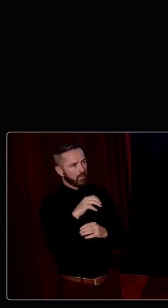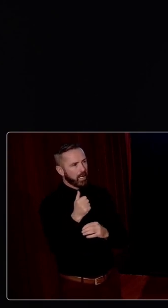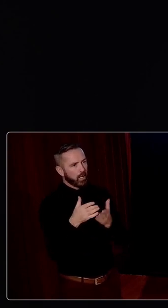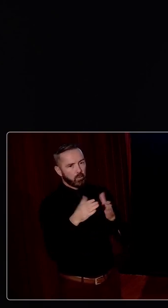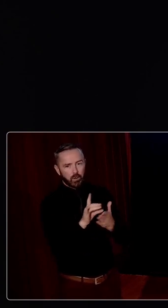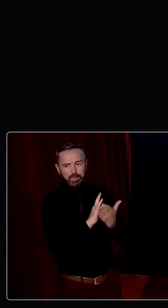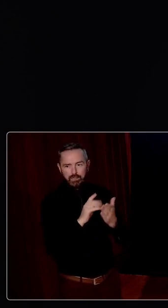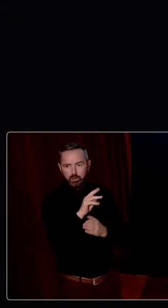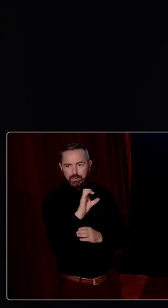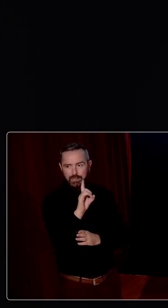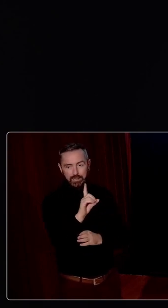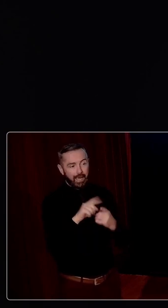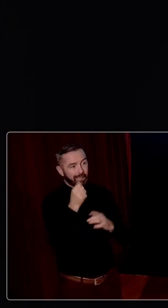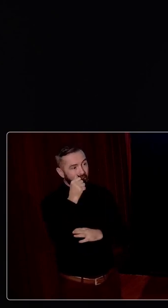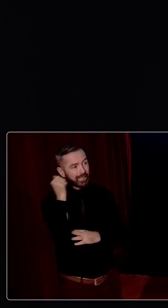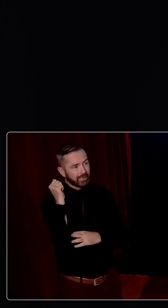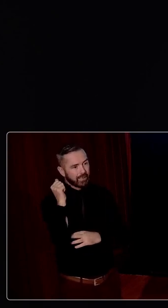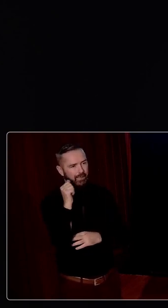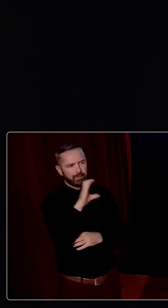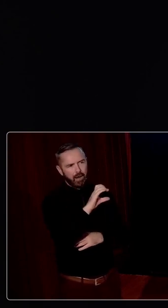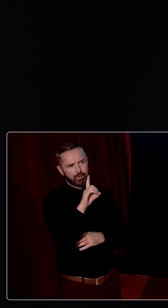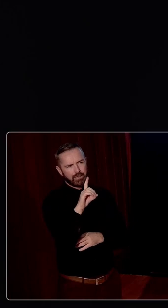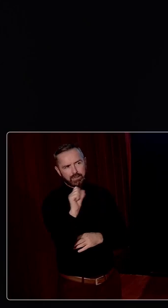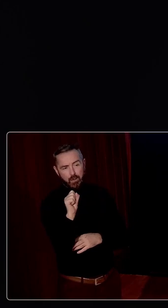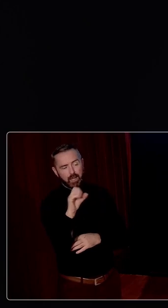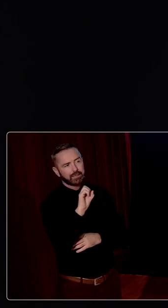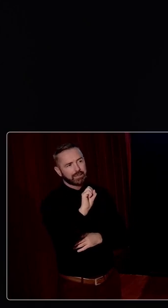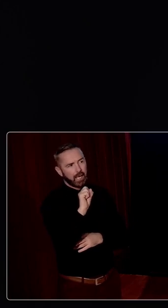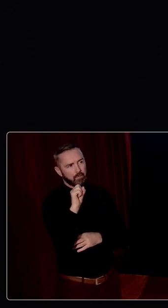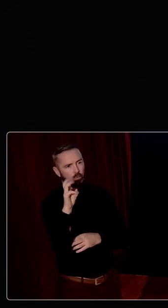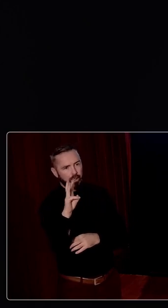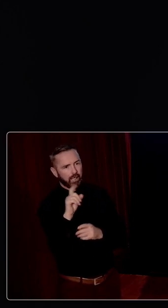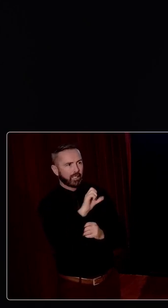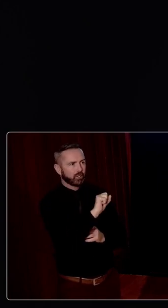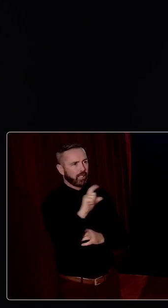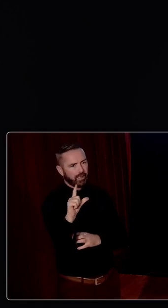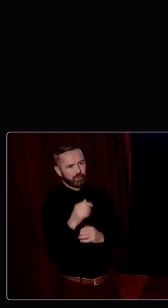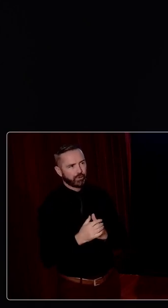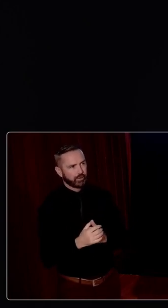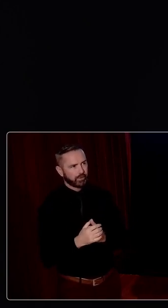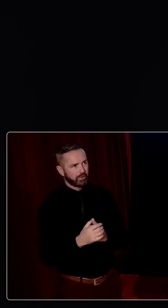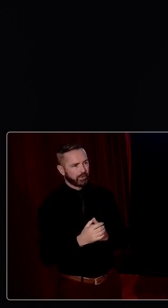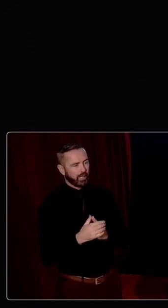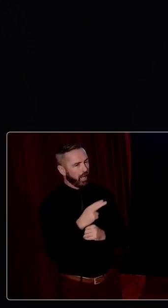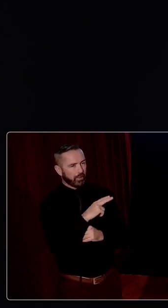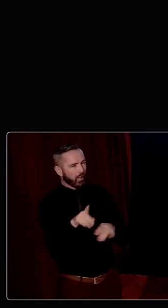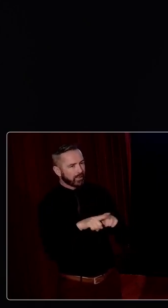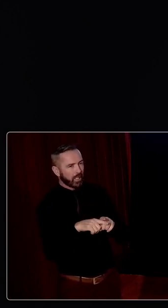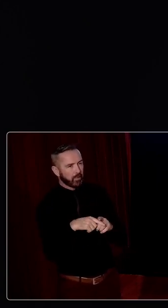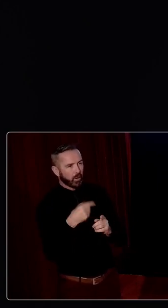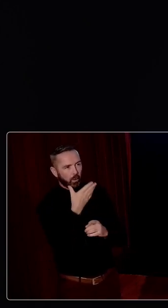MA in Public History here in UCD. And yesterday, Cara Dezemla, Sam Windle and Shane Lynch. Not he of Boyzone.